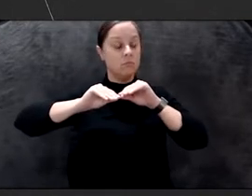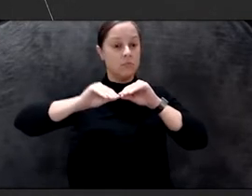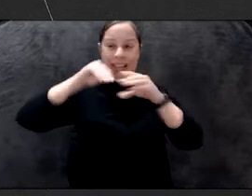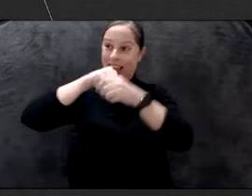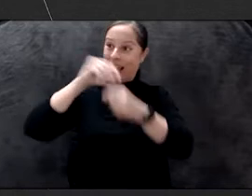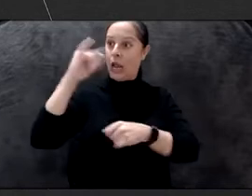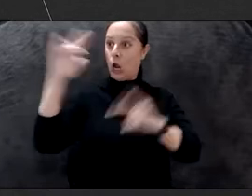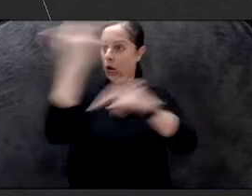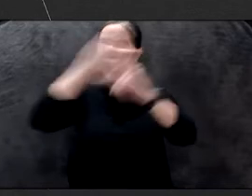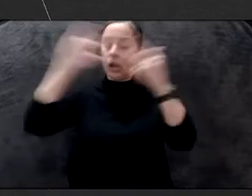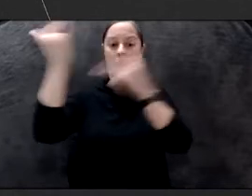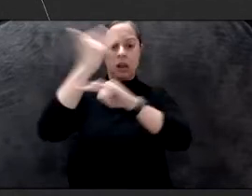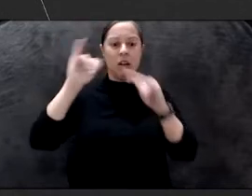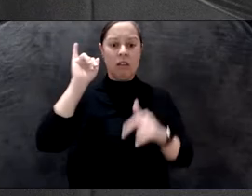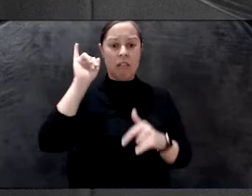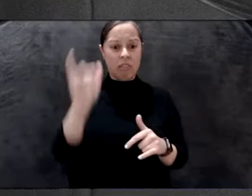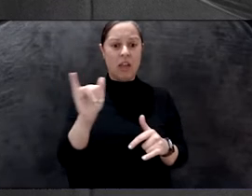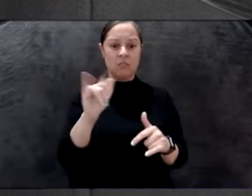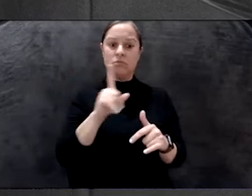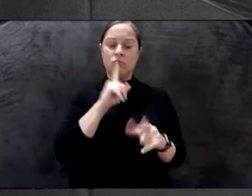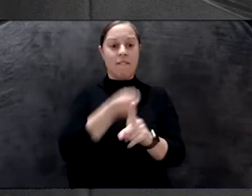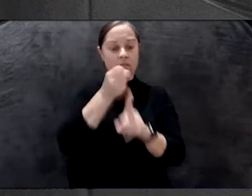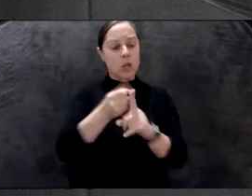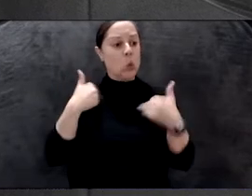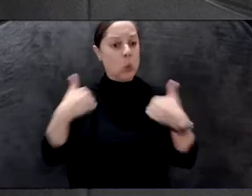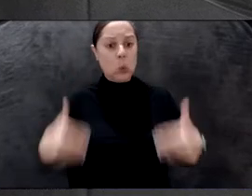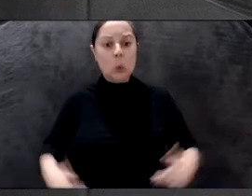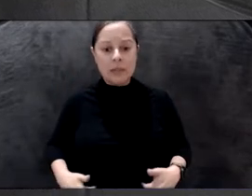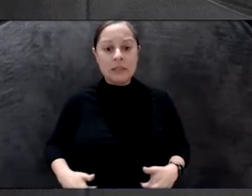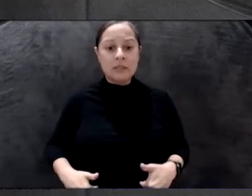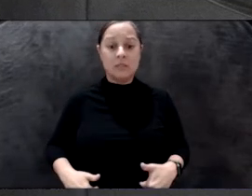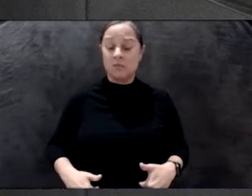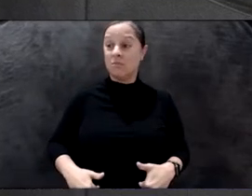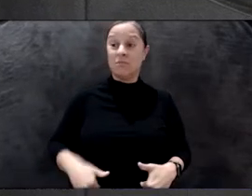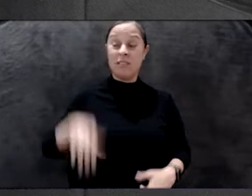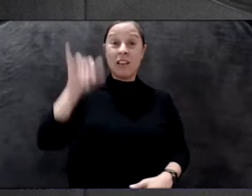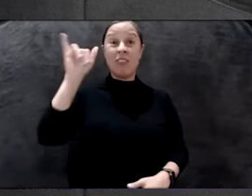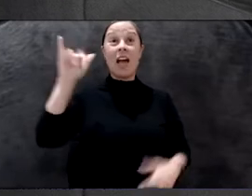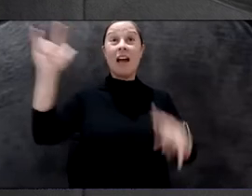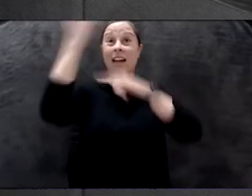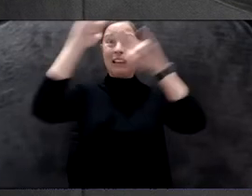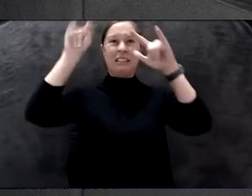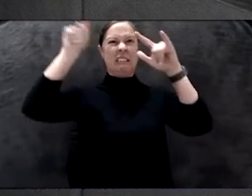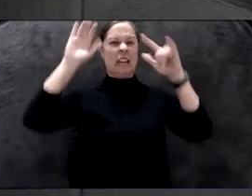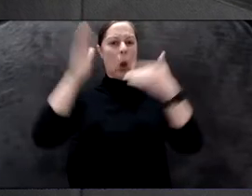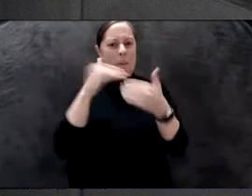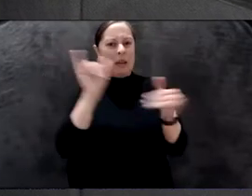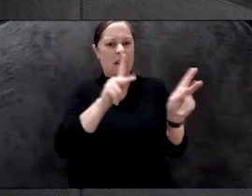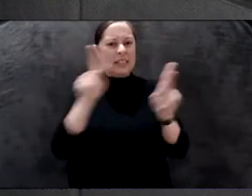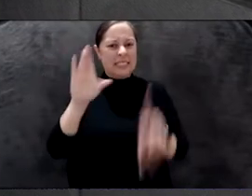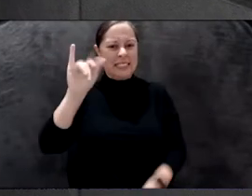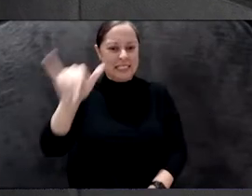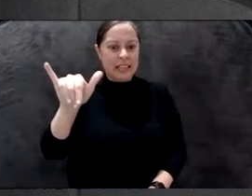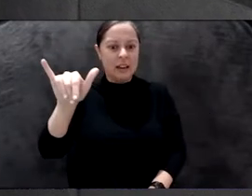and it's a city, it's a huge infrastructure, know, planes, but all the time now with the pandemic, the numbers have been a little bit low, but he's kind of going back again.